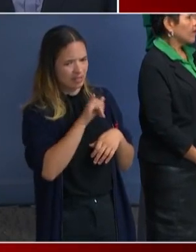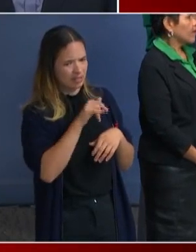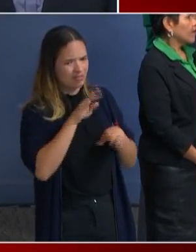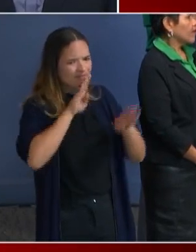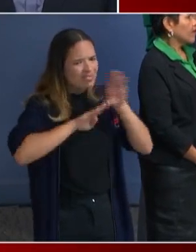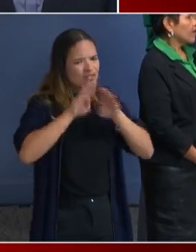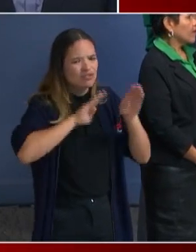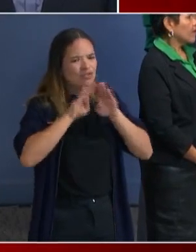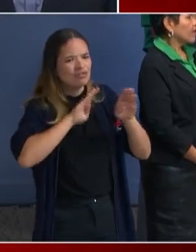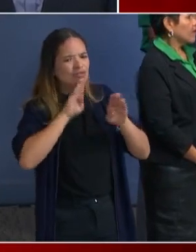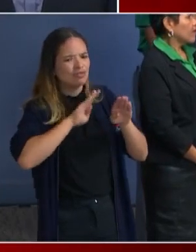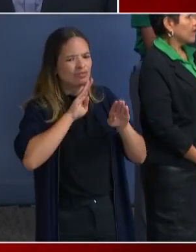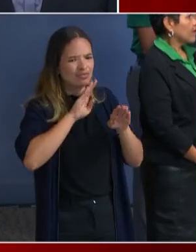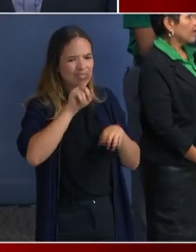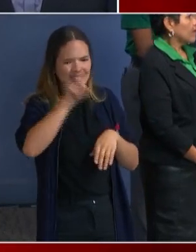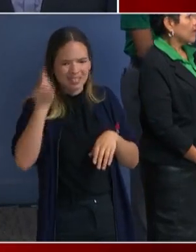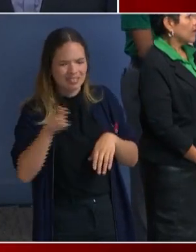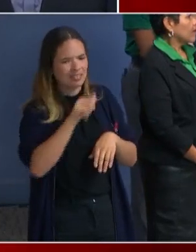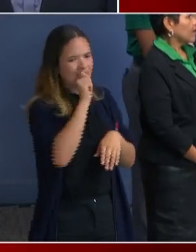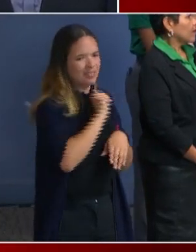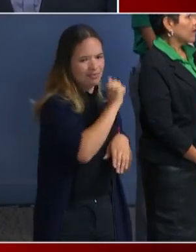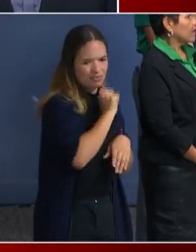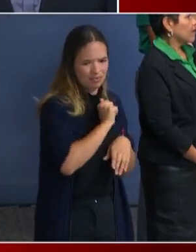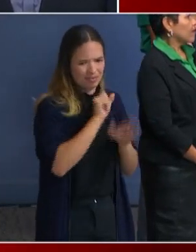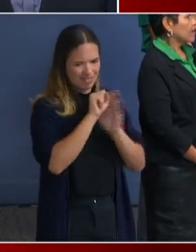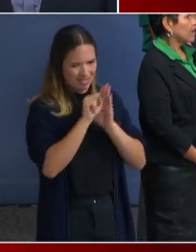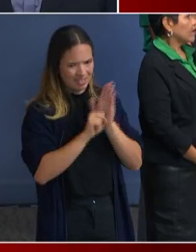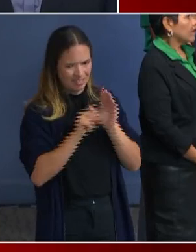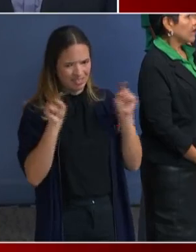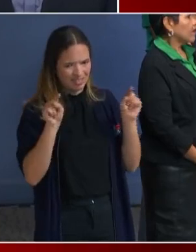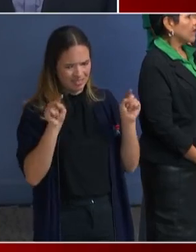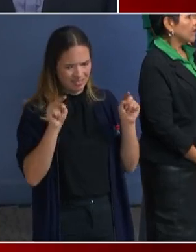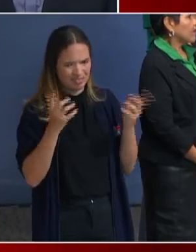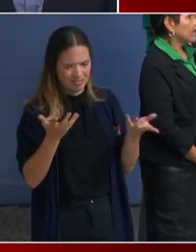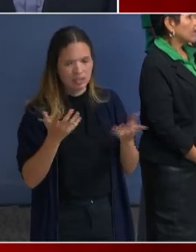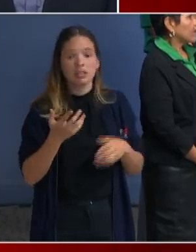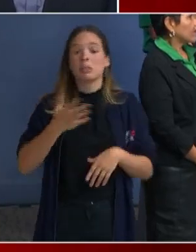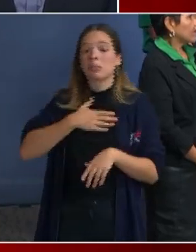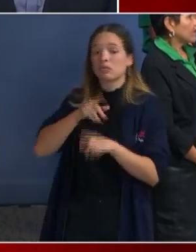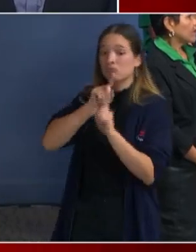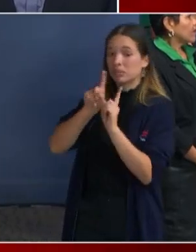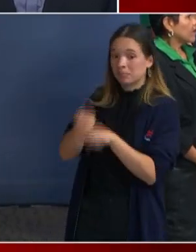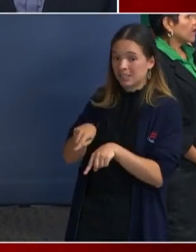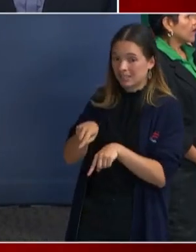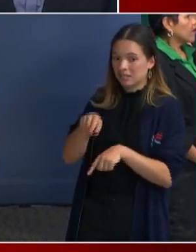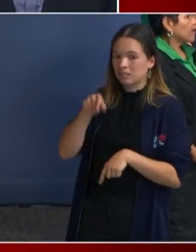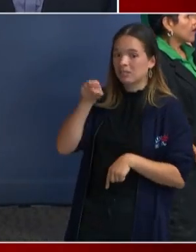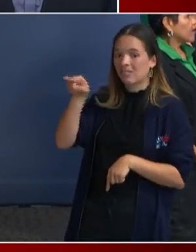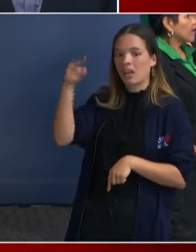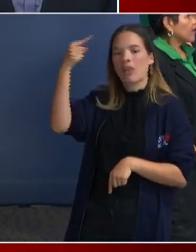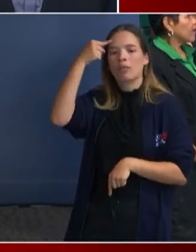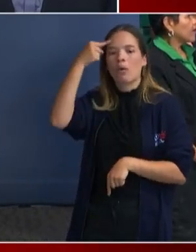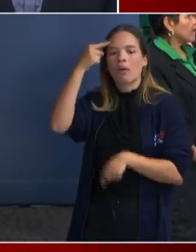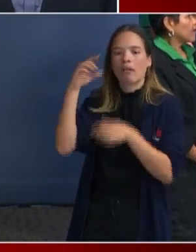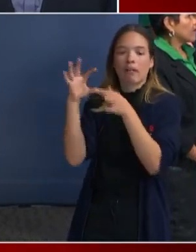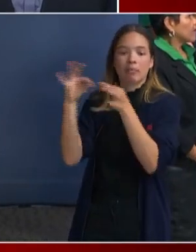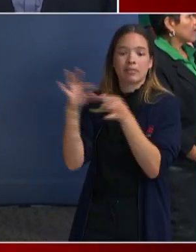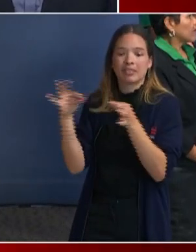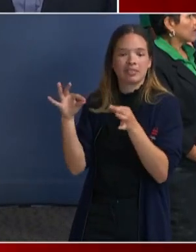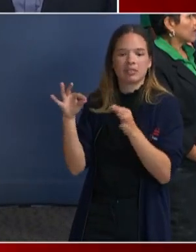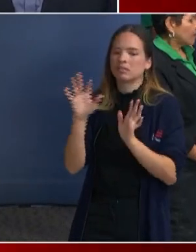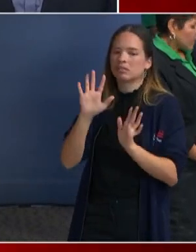My response has nothing to do with what they think or what they say or what you think about what they say. Uh, our